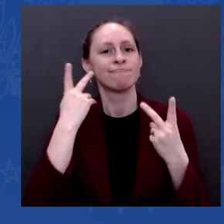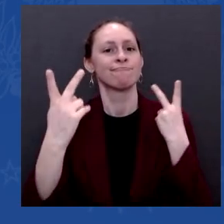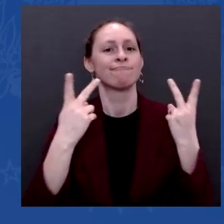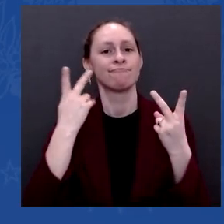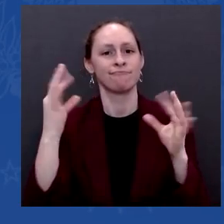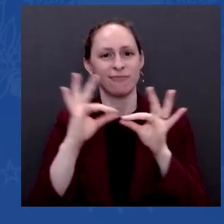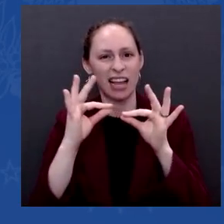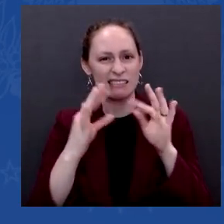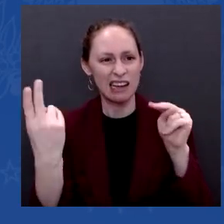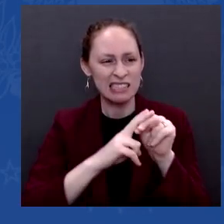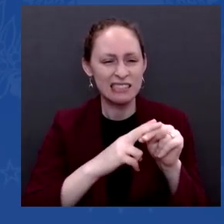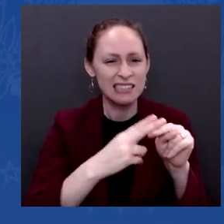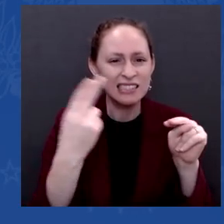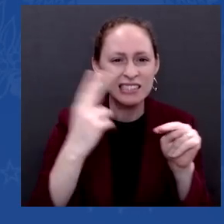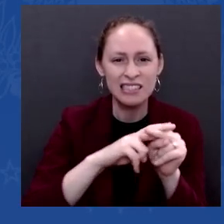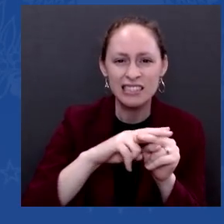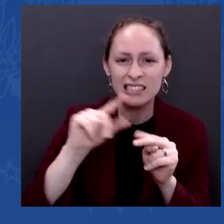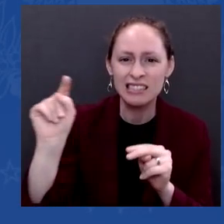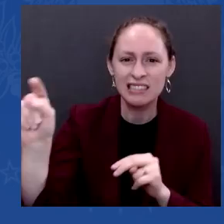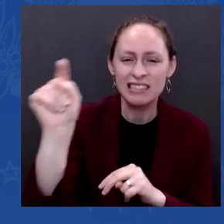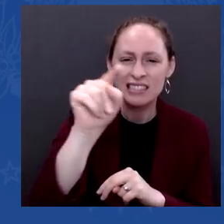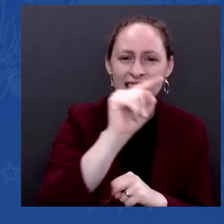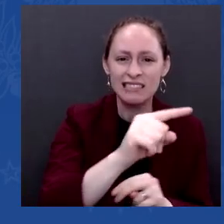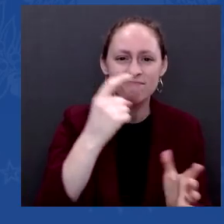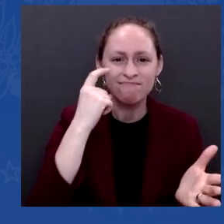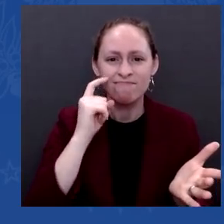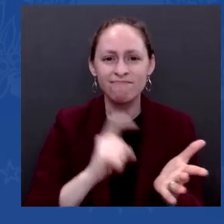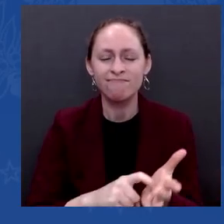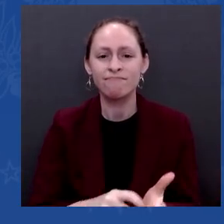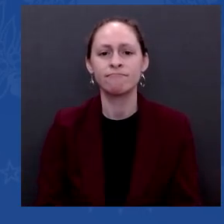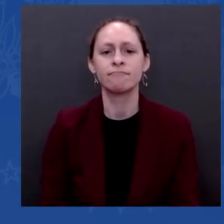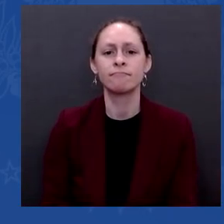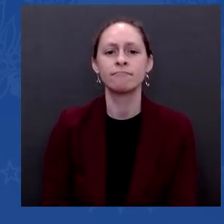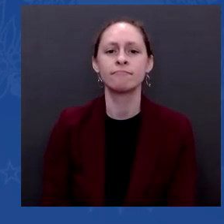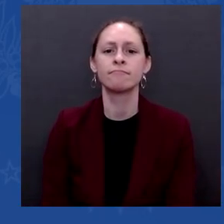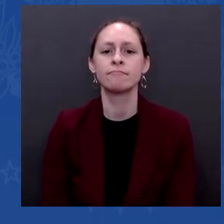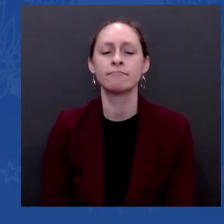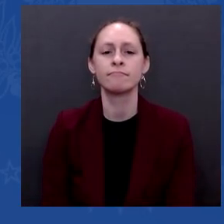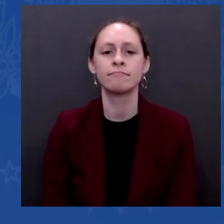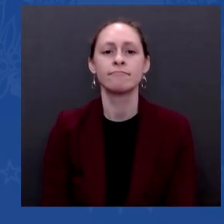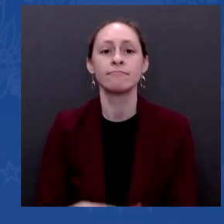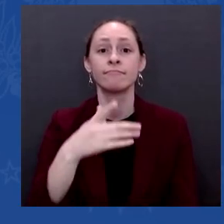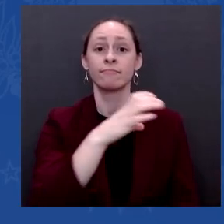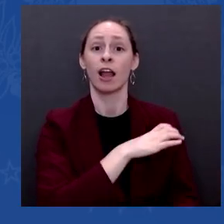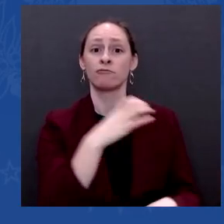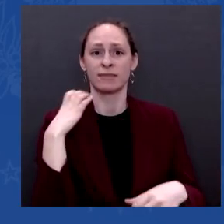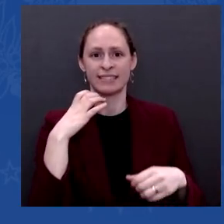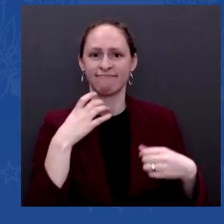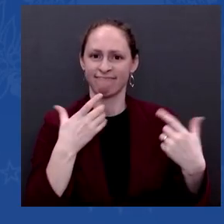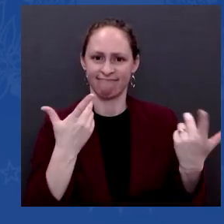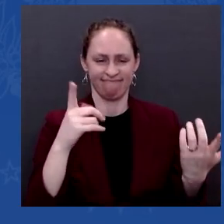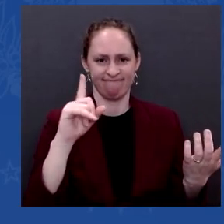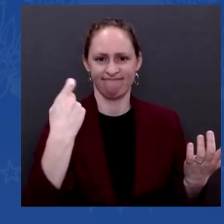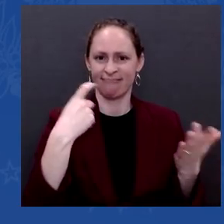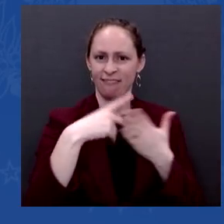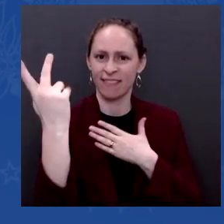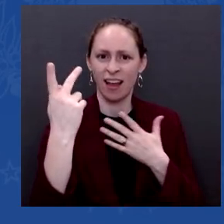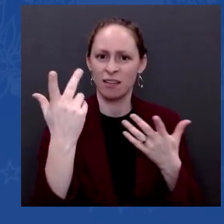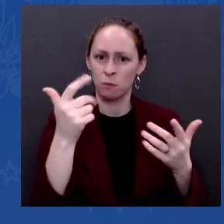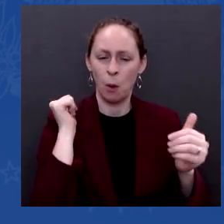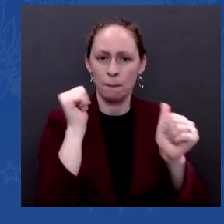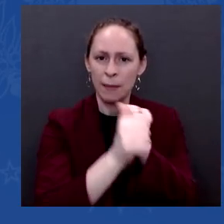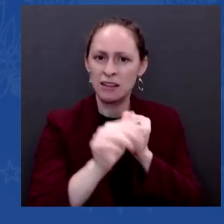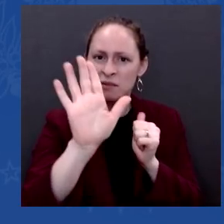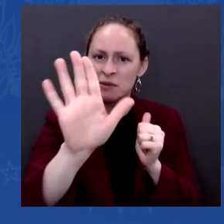— an effort in the Senate to deal with voting rights and voting reform legislation is going to fail. COVID-19 is still taking the lives of 1,500